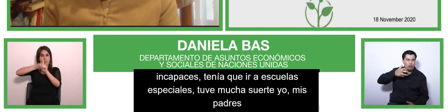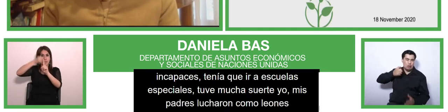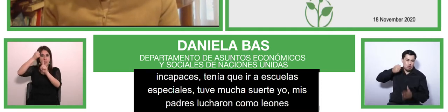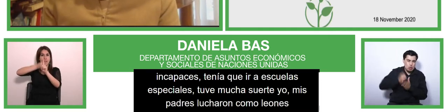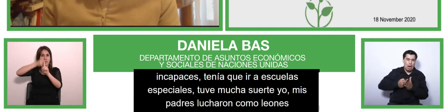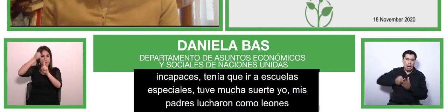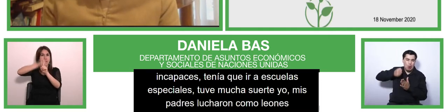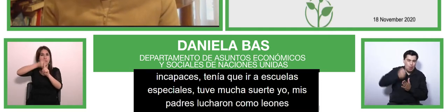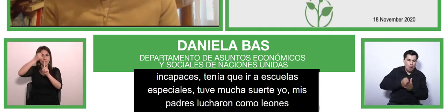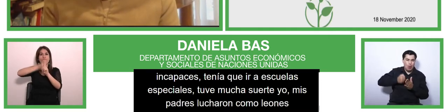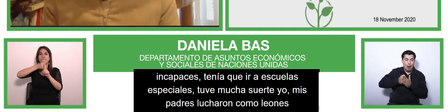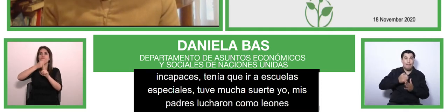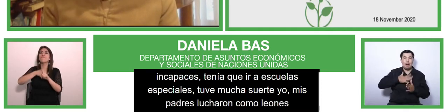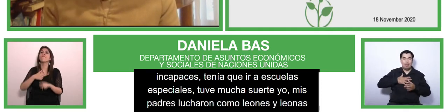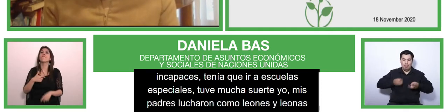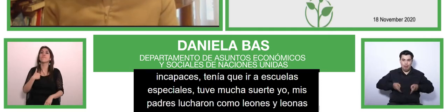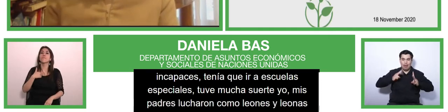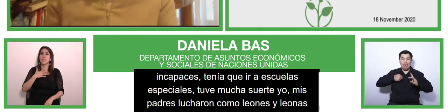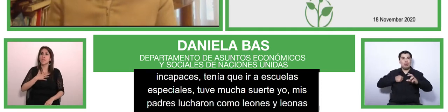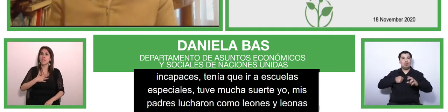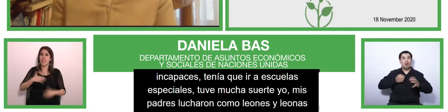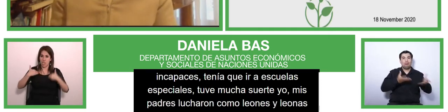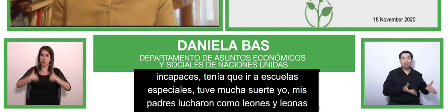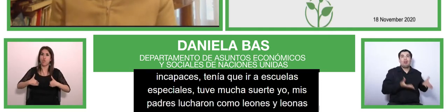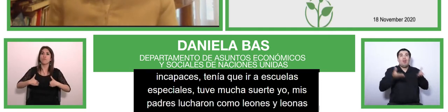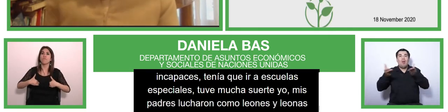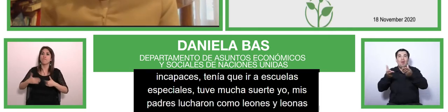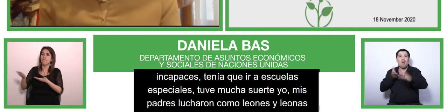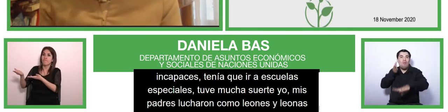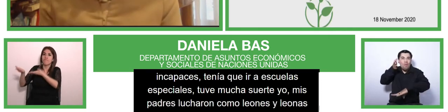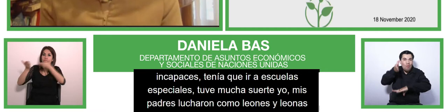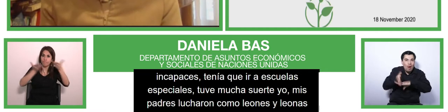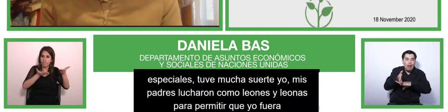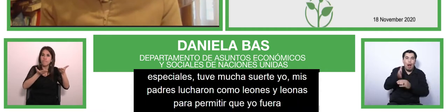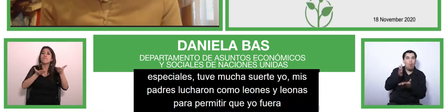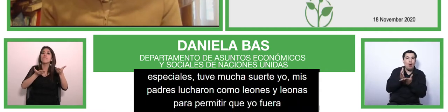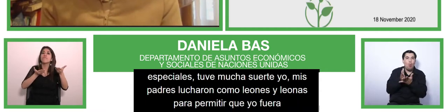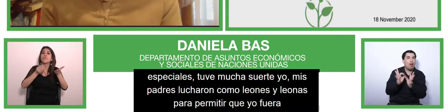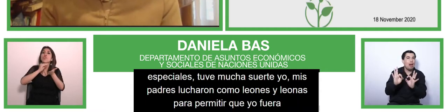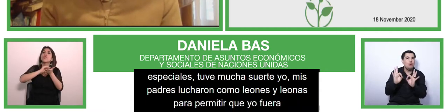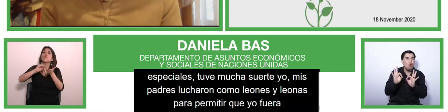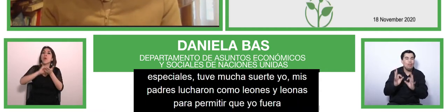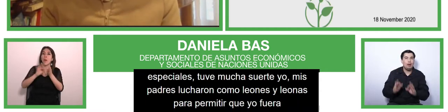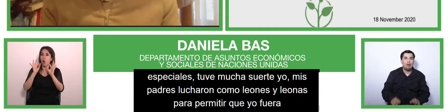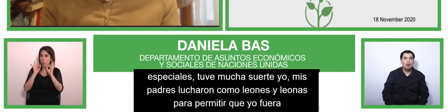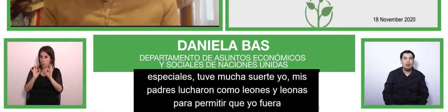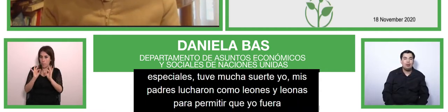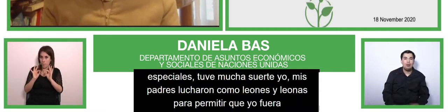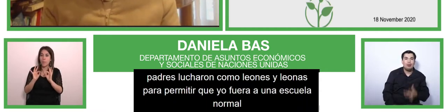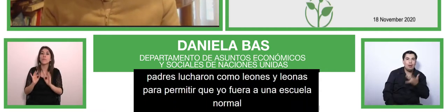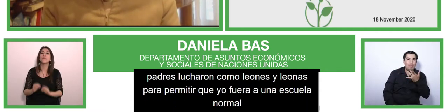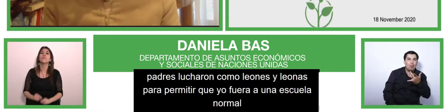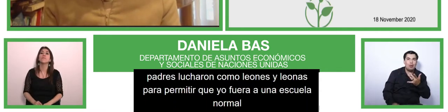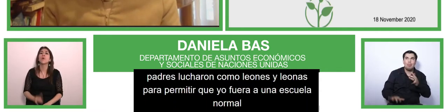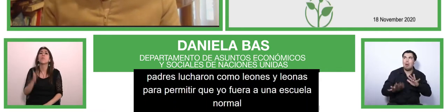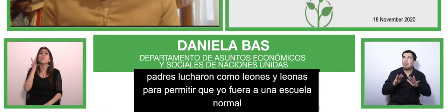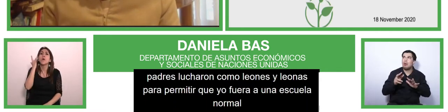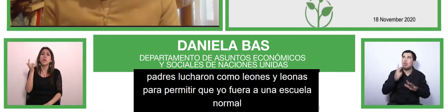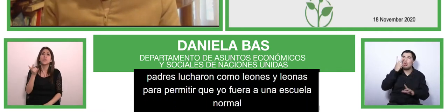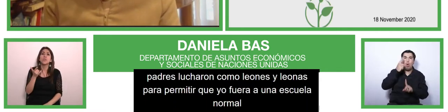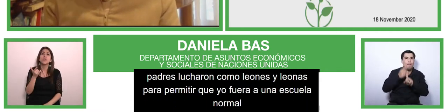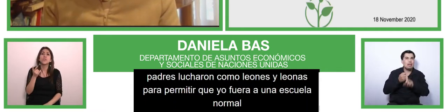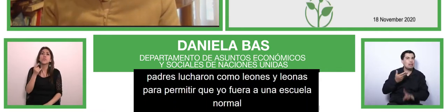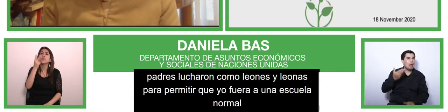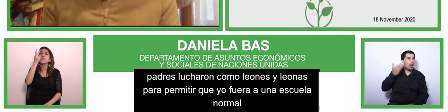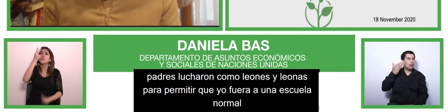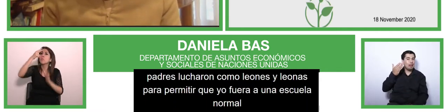to attend the ordinary school because they said look until two months ago three months ago this child